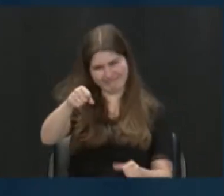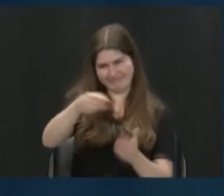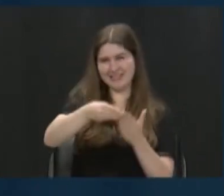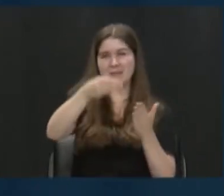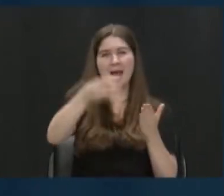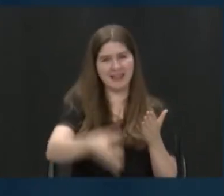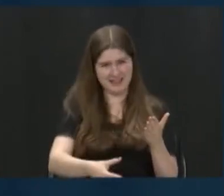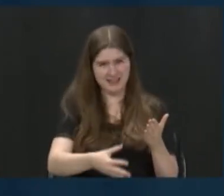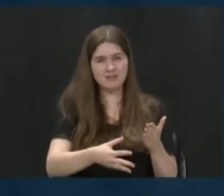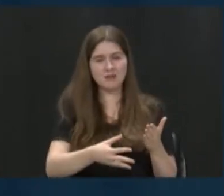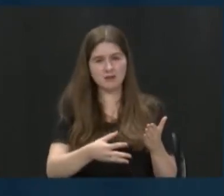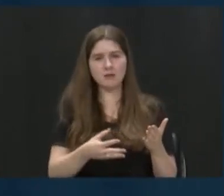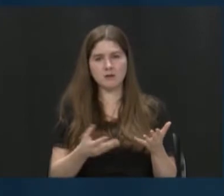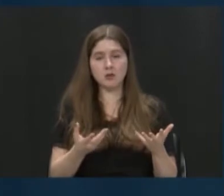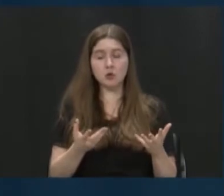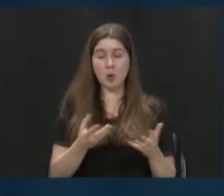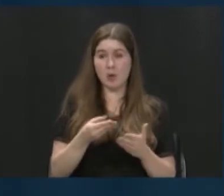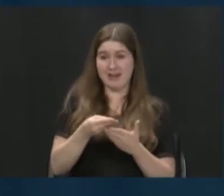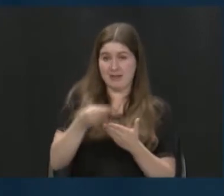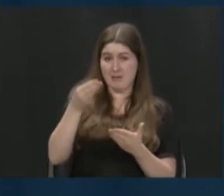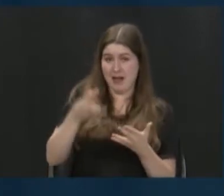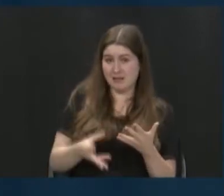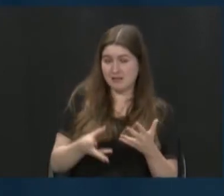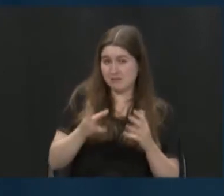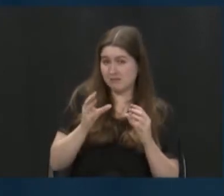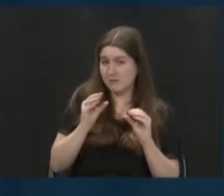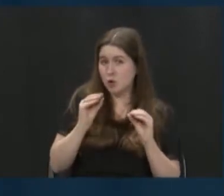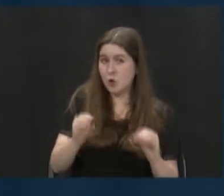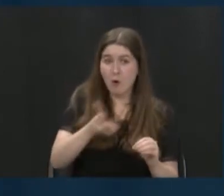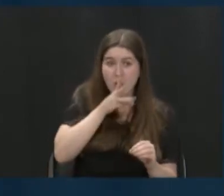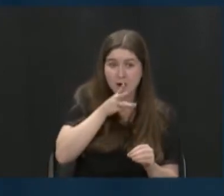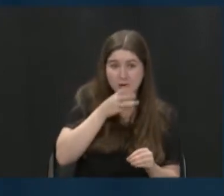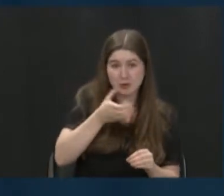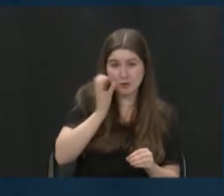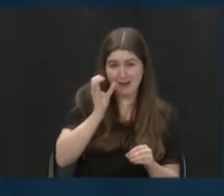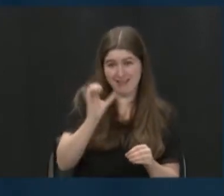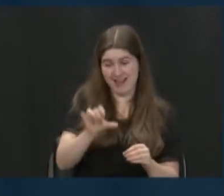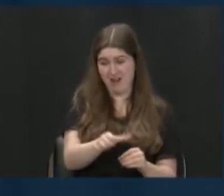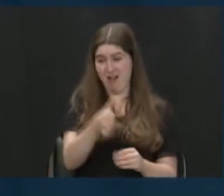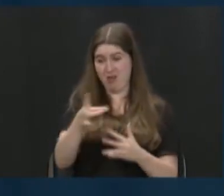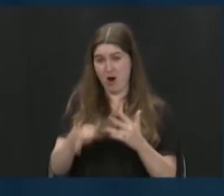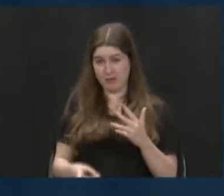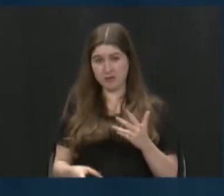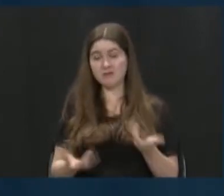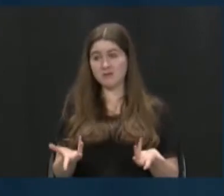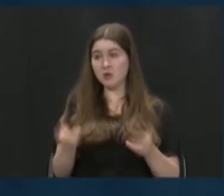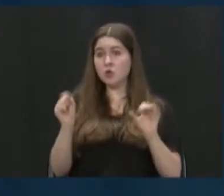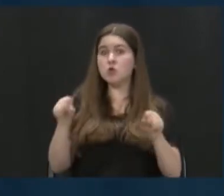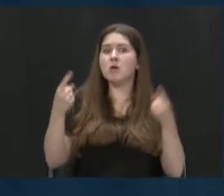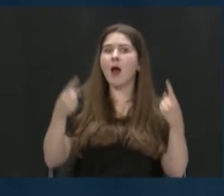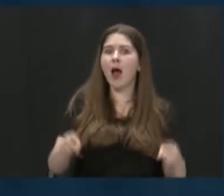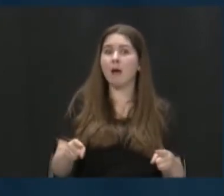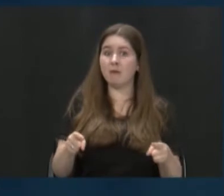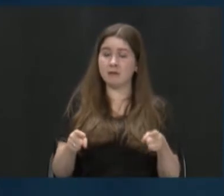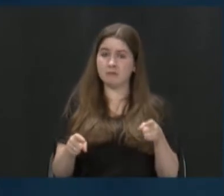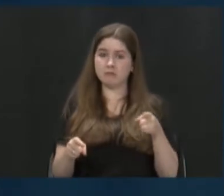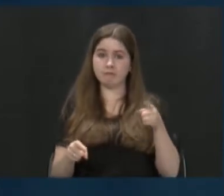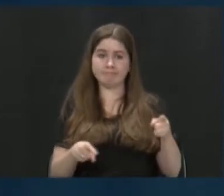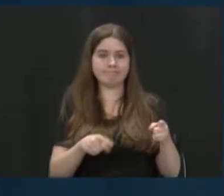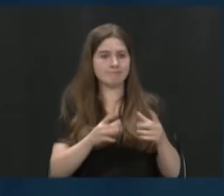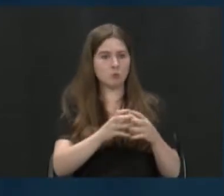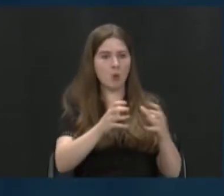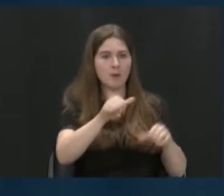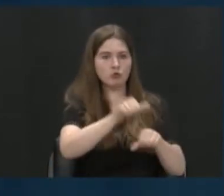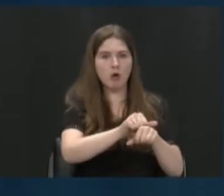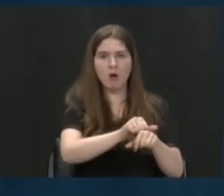the expense of not having water to drink is the alternative, right? I mean, we could get ourselves into a position where we really cause our own problems.